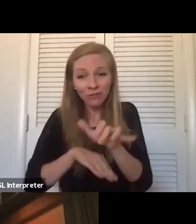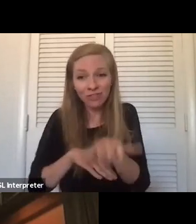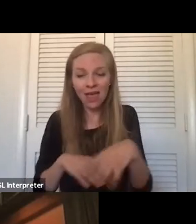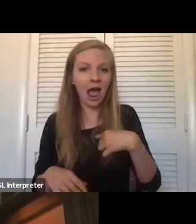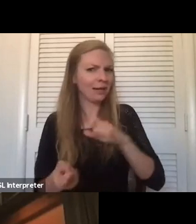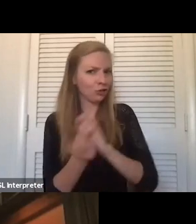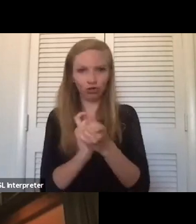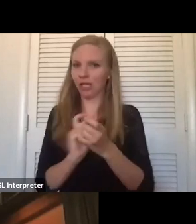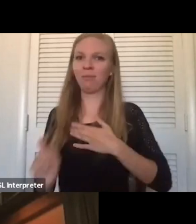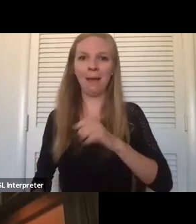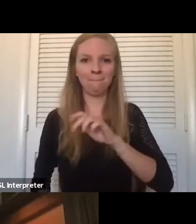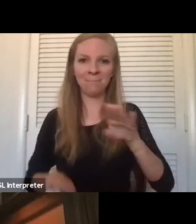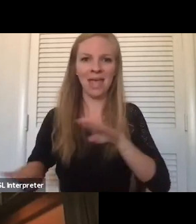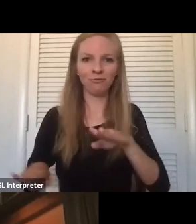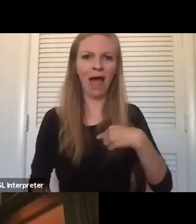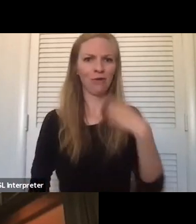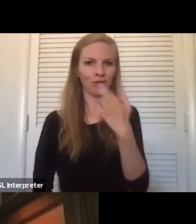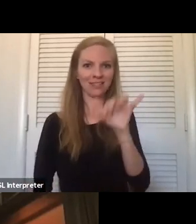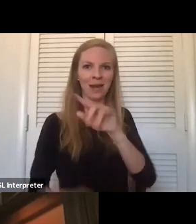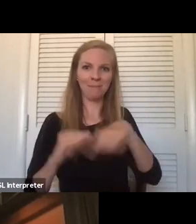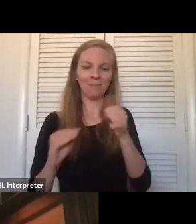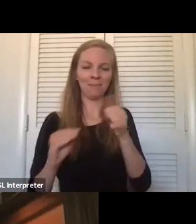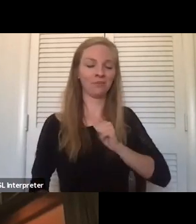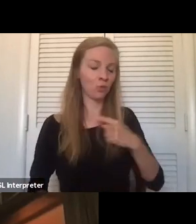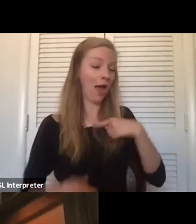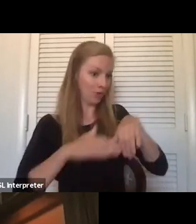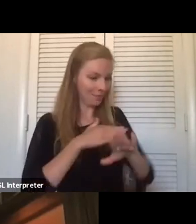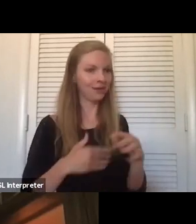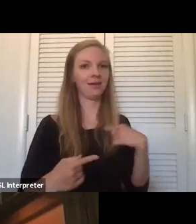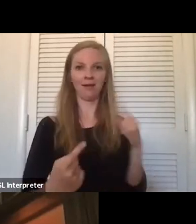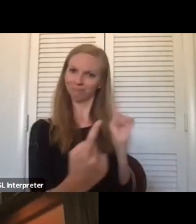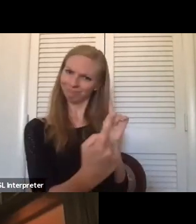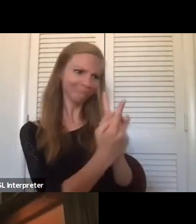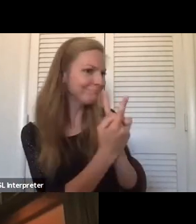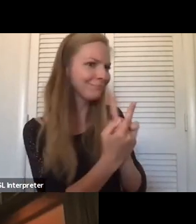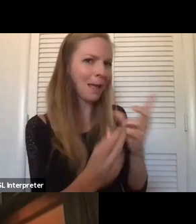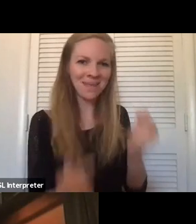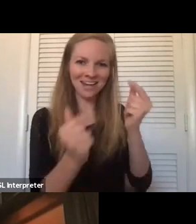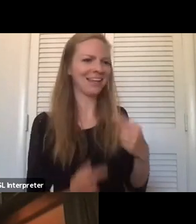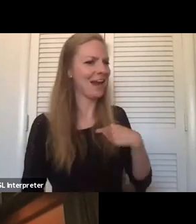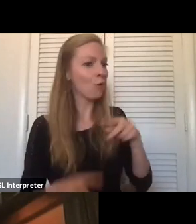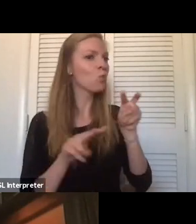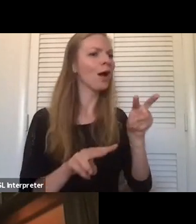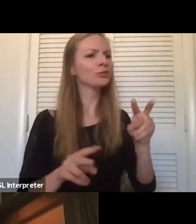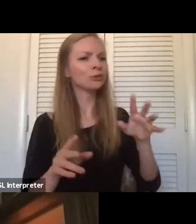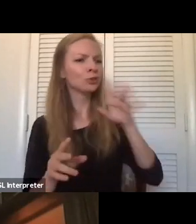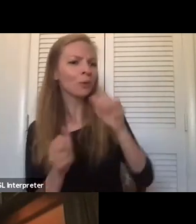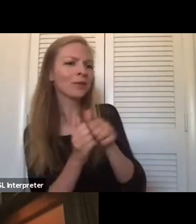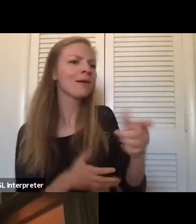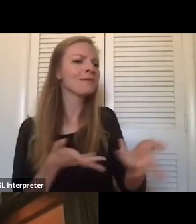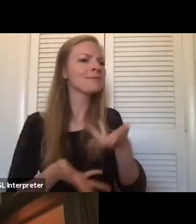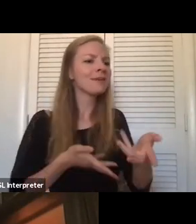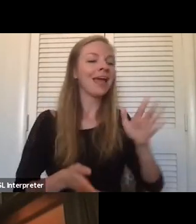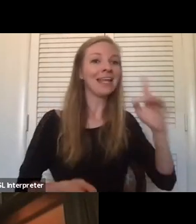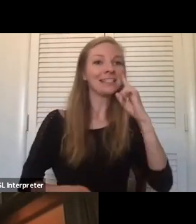behavior. I realized it about myself. So I would come in and I would talk directly to him and I would, I would watch him and his